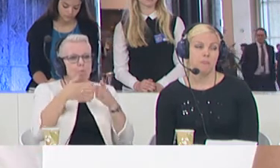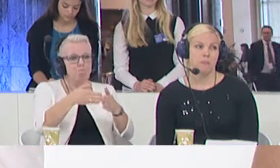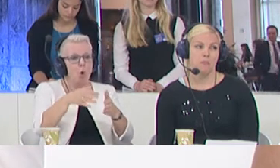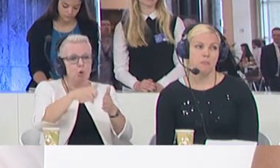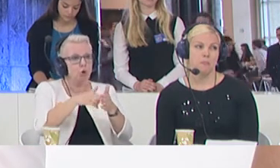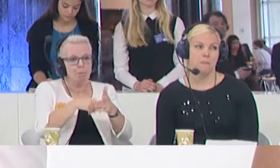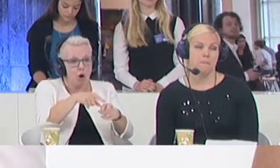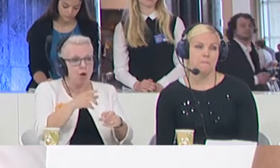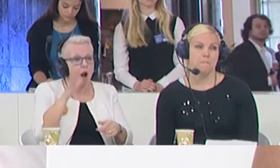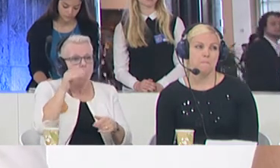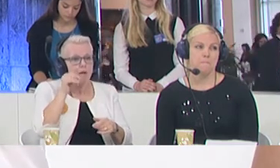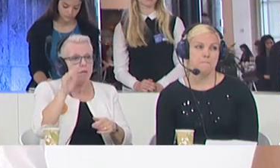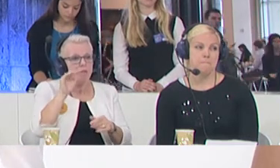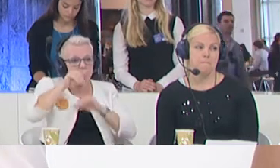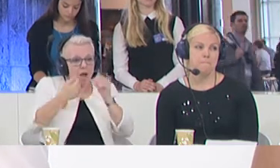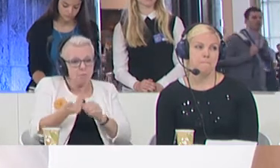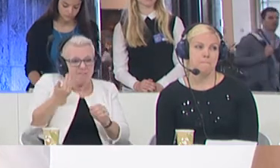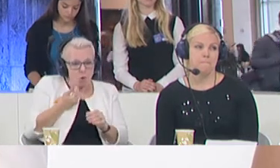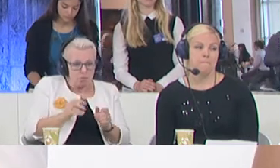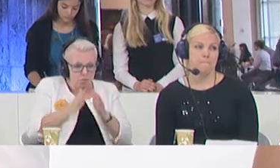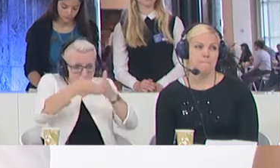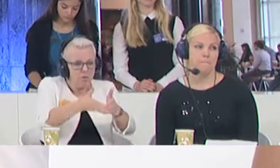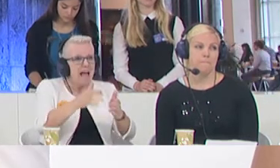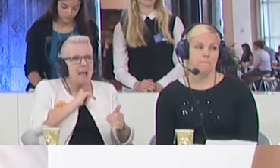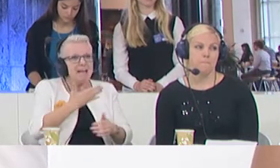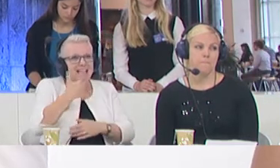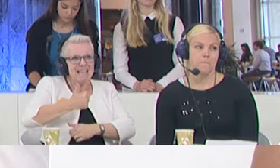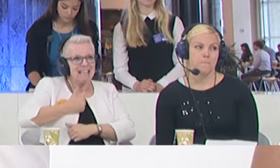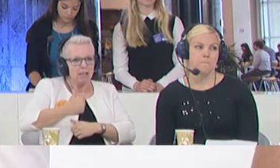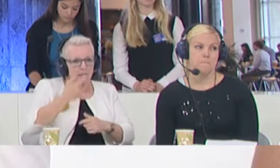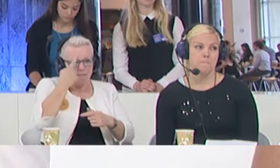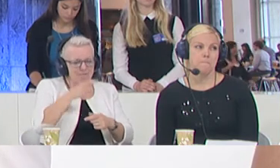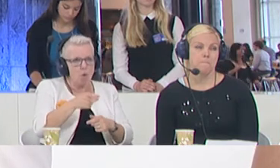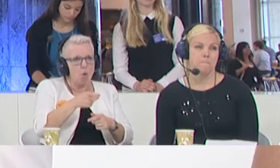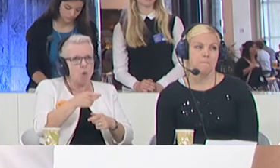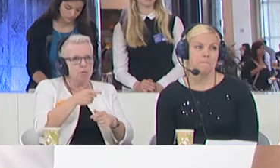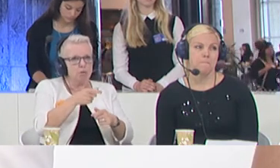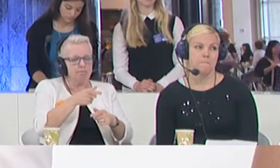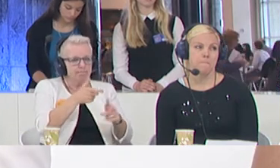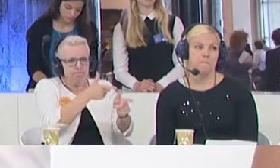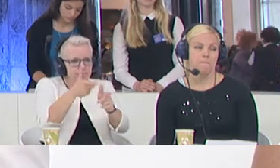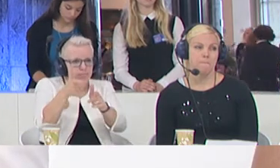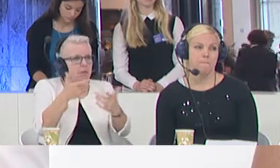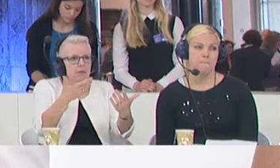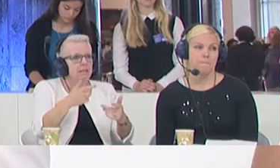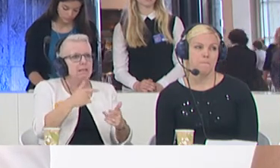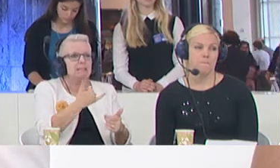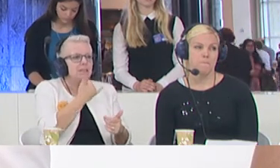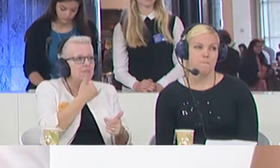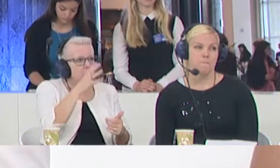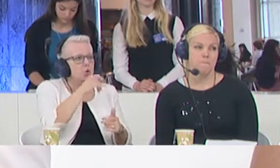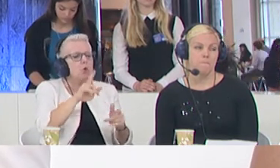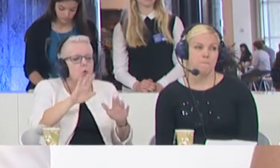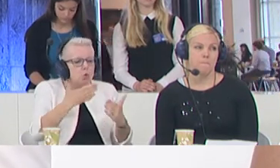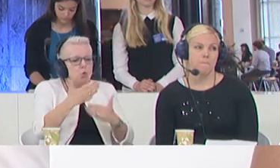the night before. We don't have an army in front of us to shoot at. So I think this is actually just a wrong understanding of the